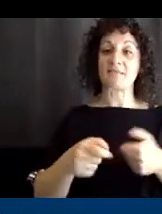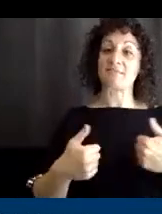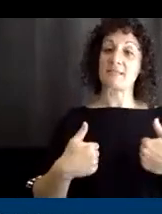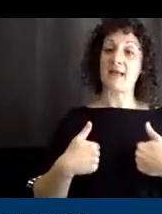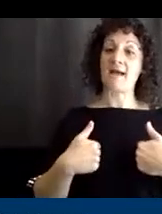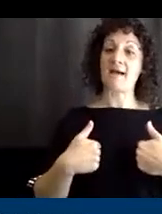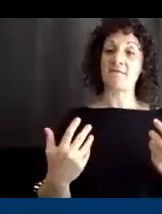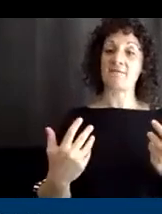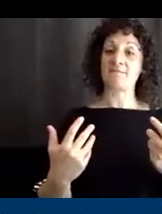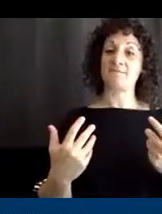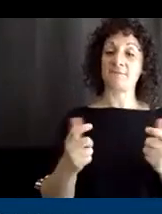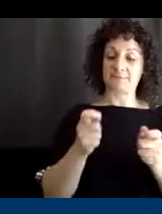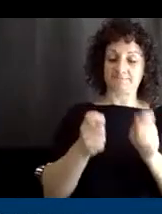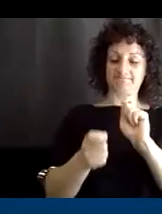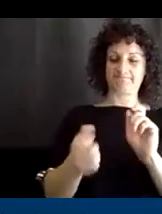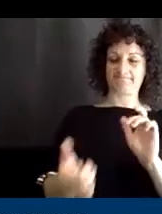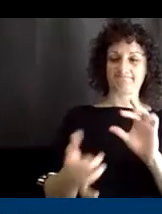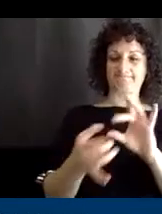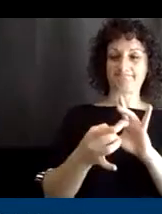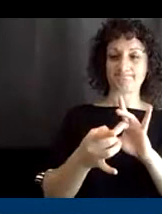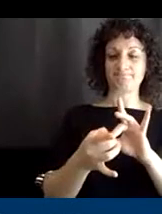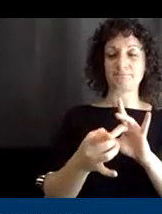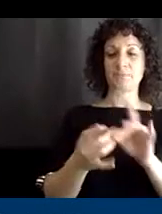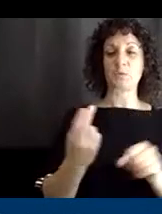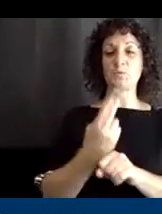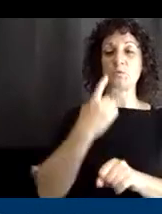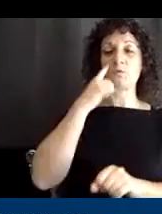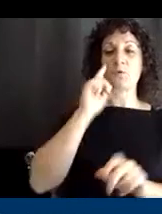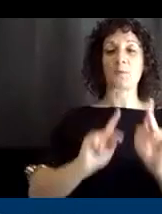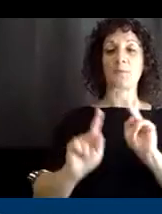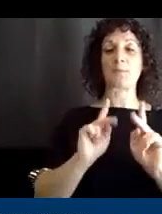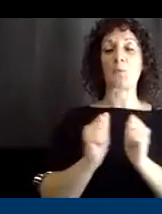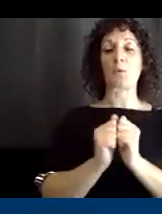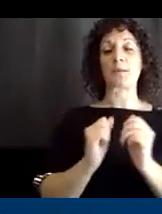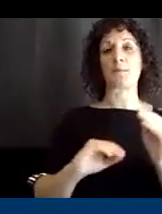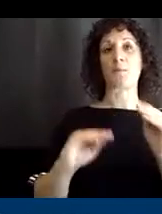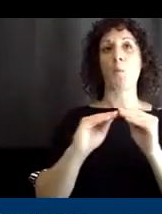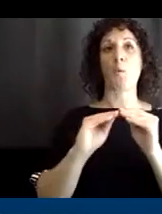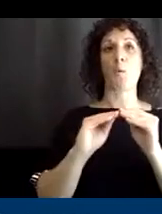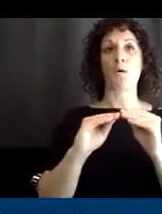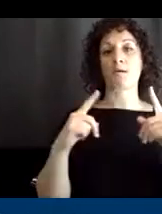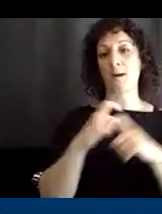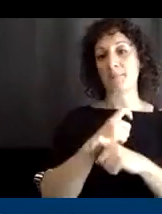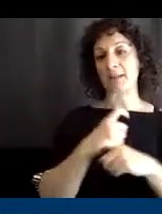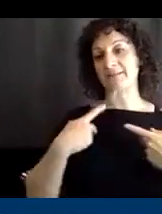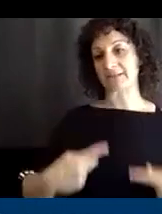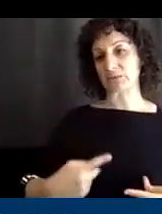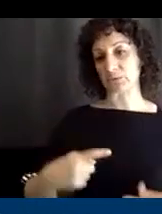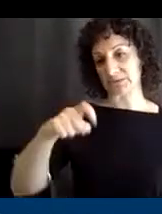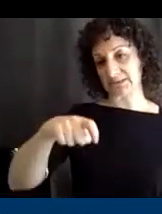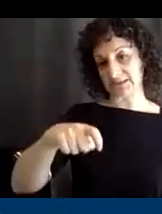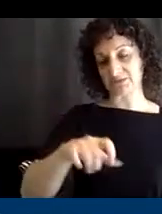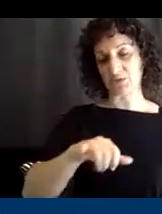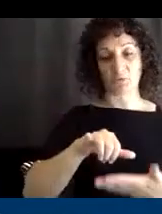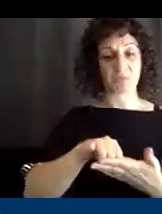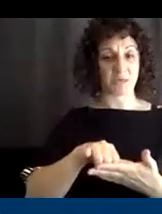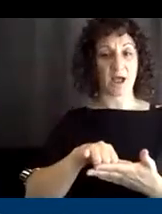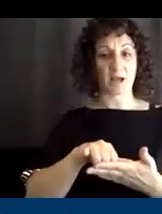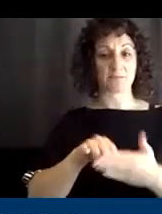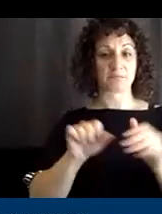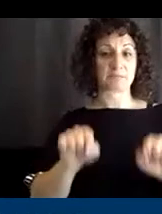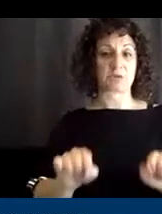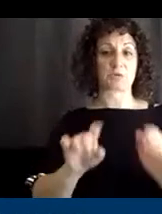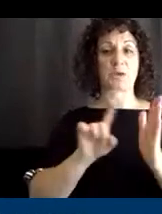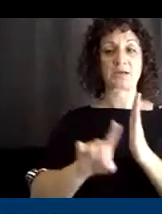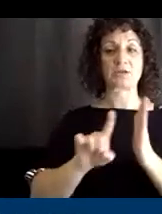be, um, able to be used by people with more, um, complex physical needs. So that's another thing to kind of check out if you